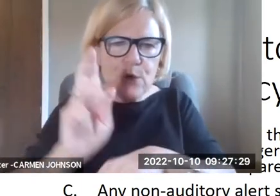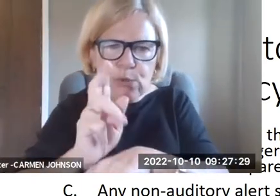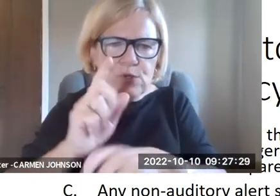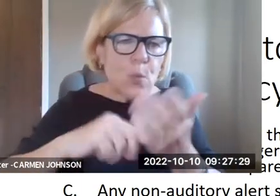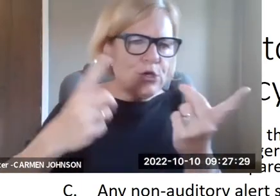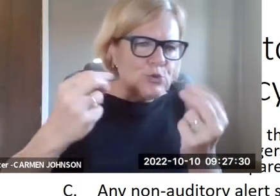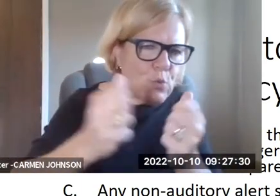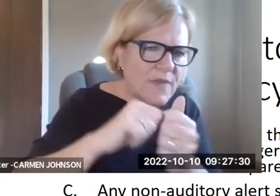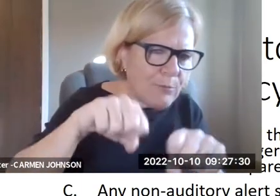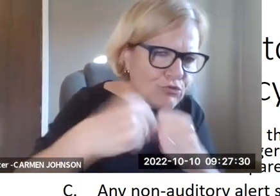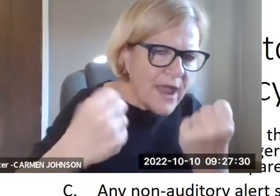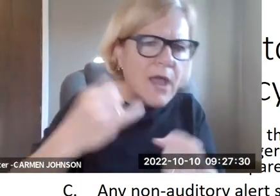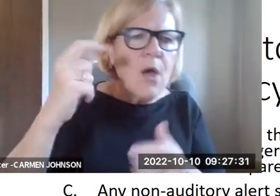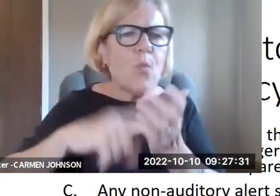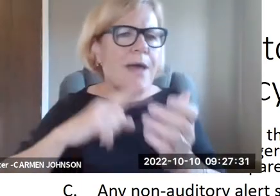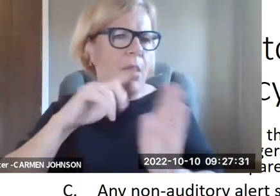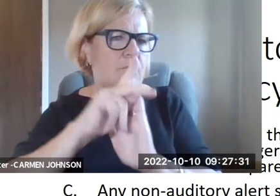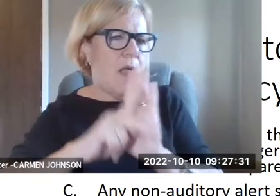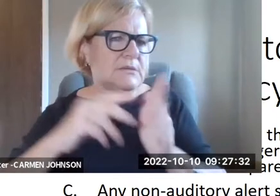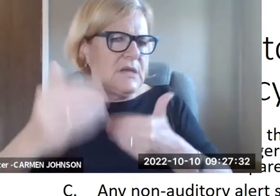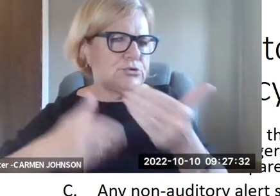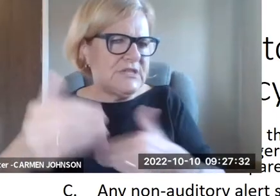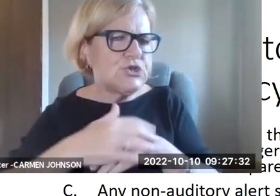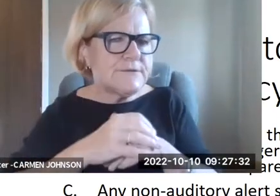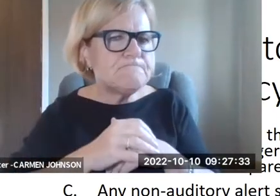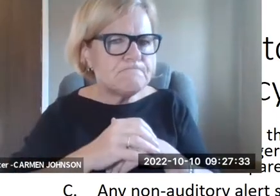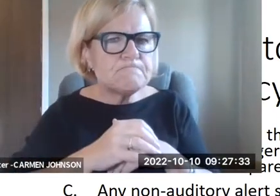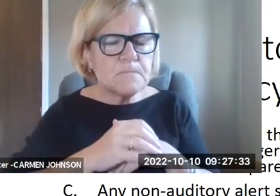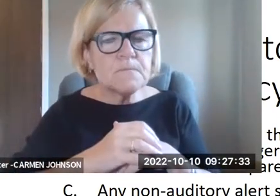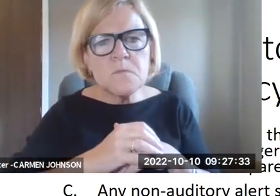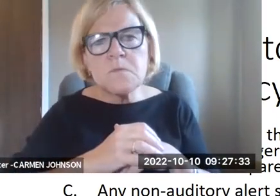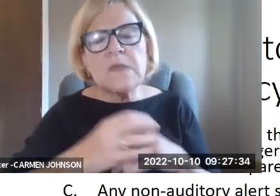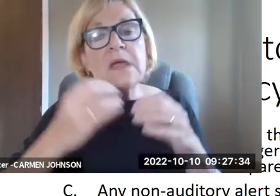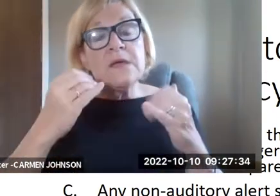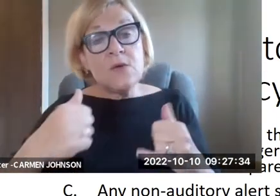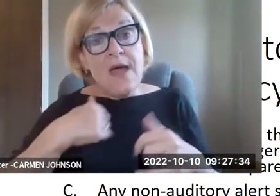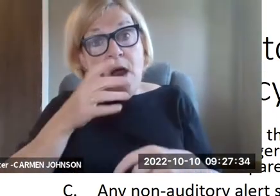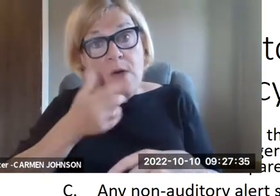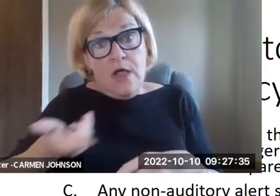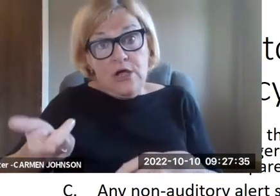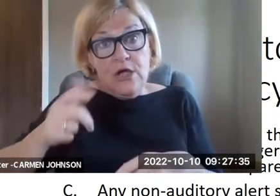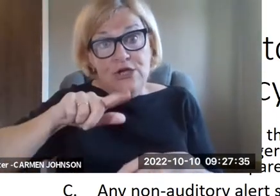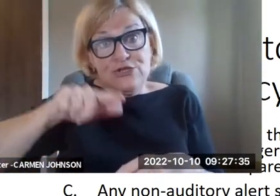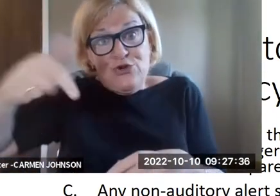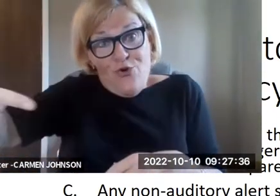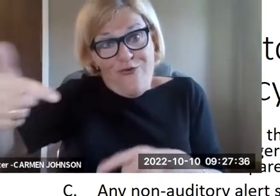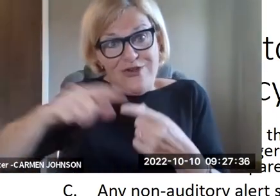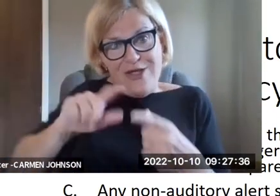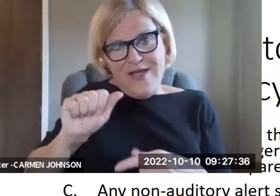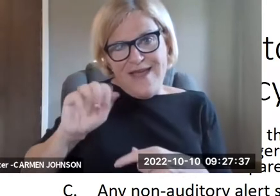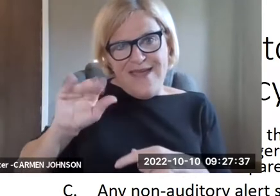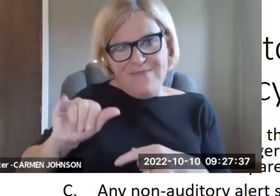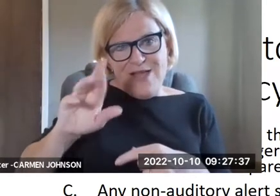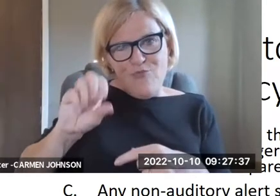uh, which again is a theme throughout that staff need to understand what's available and how to use them, what to do if they break, what the policies and procedures are.